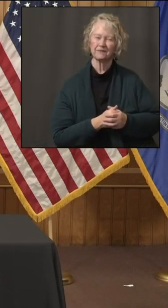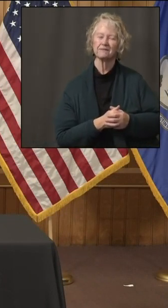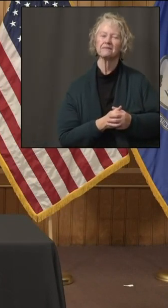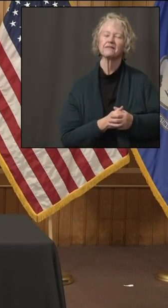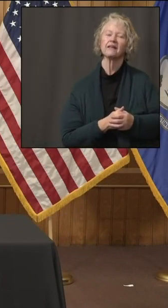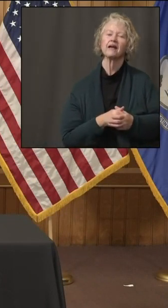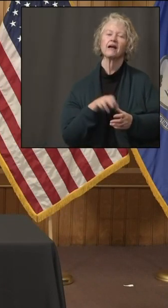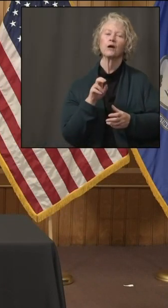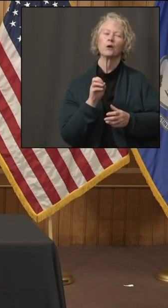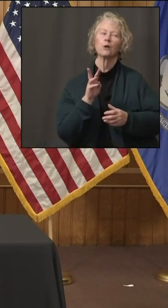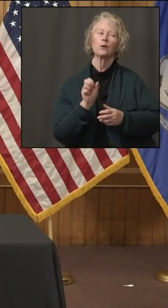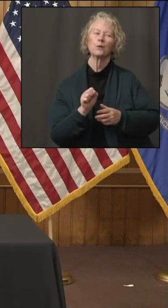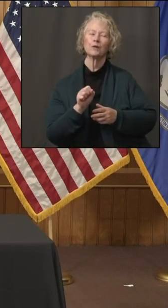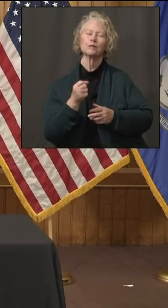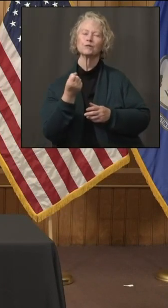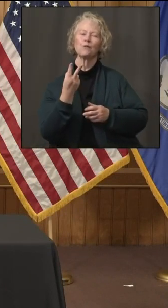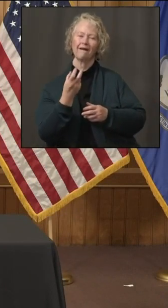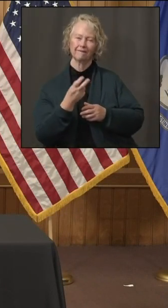News 12, Connecticut.